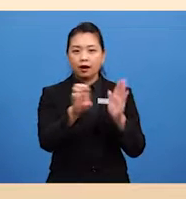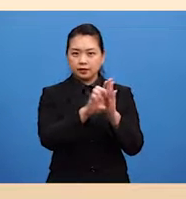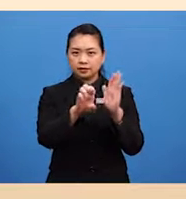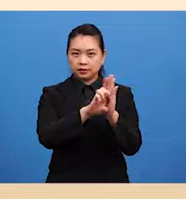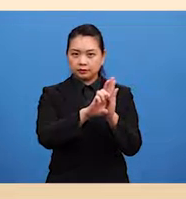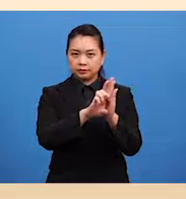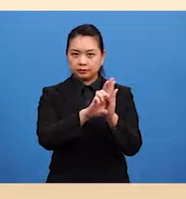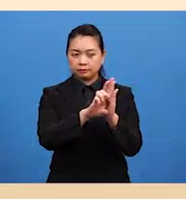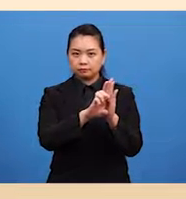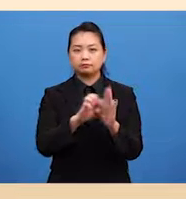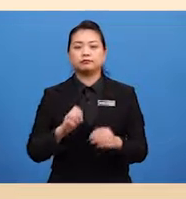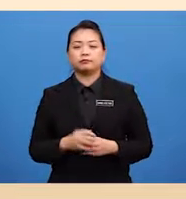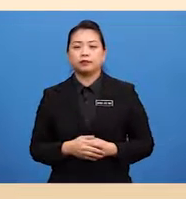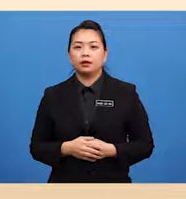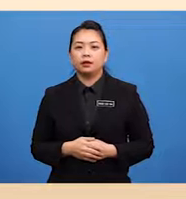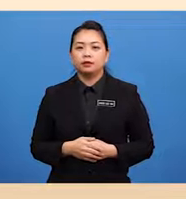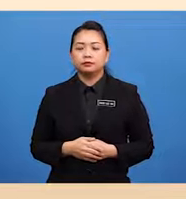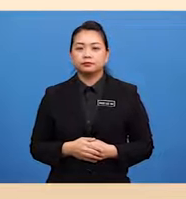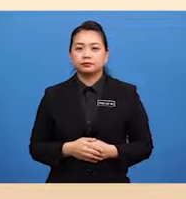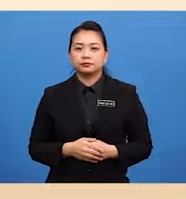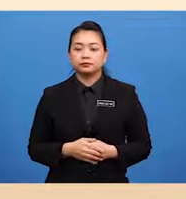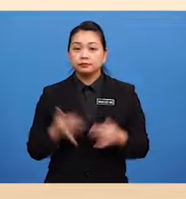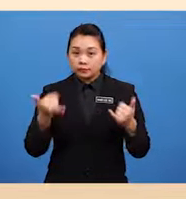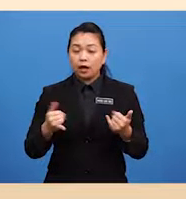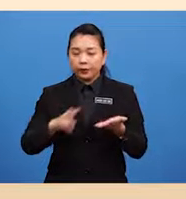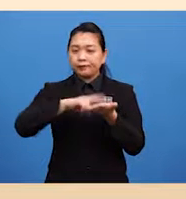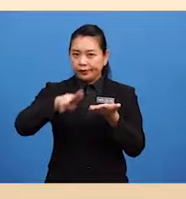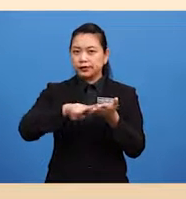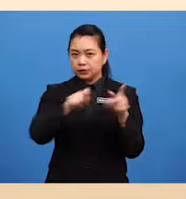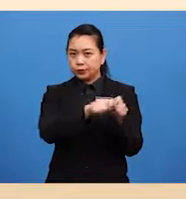Let's read them together